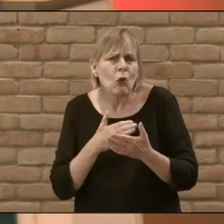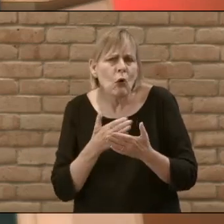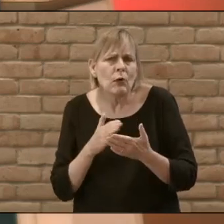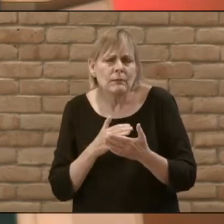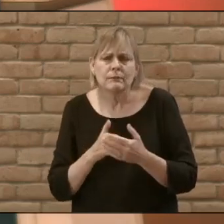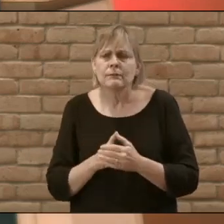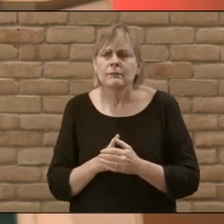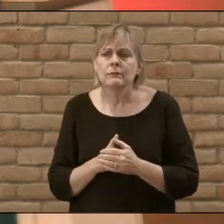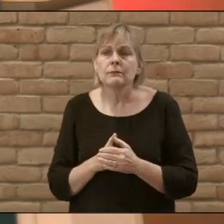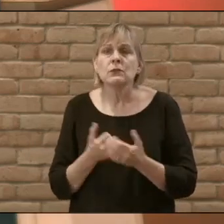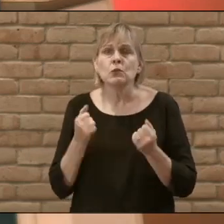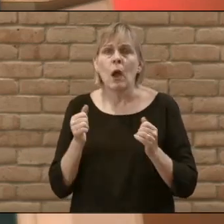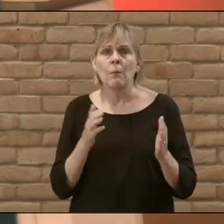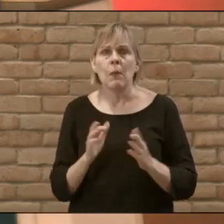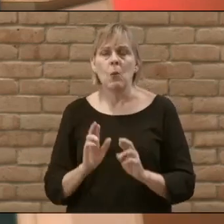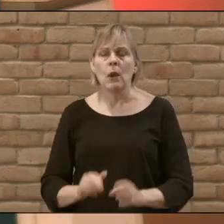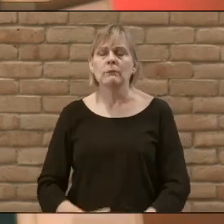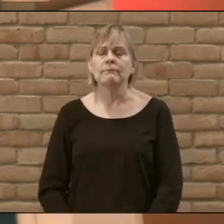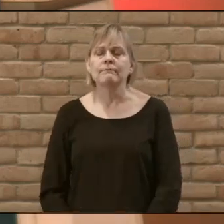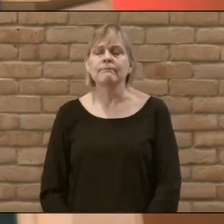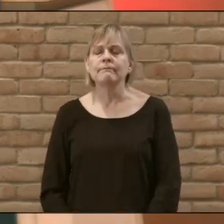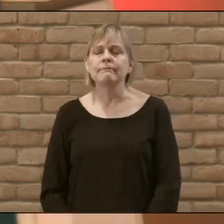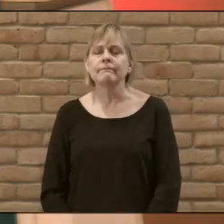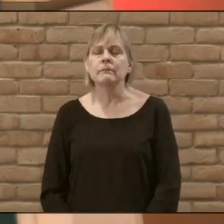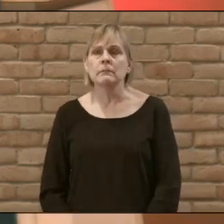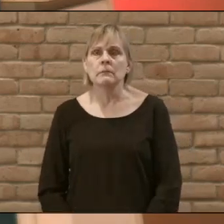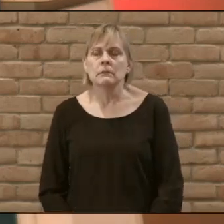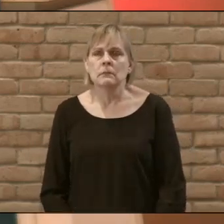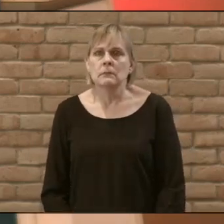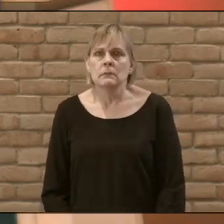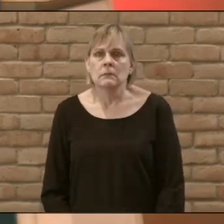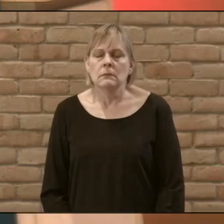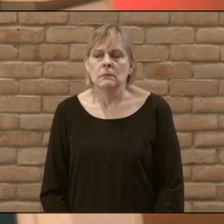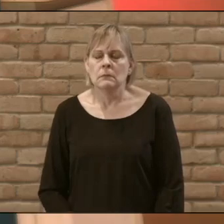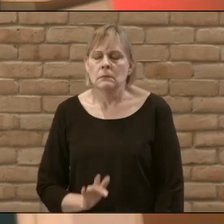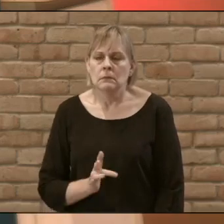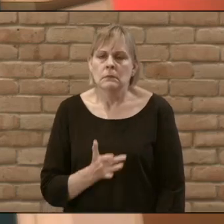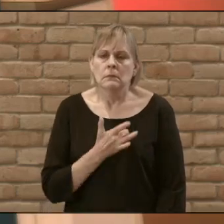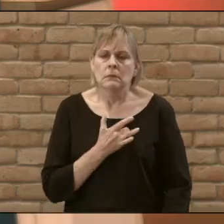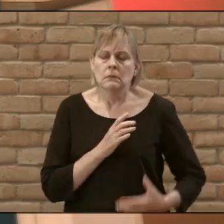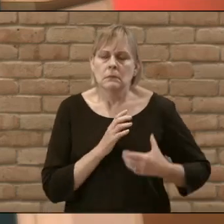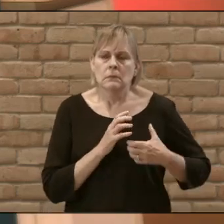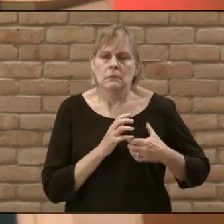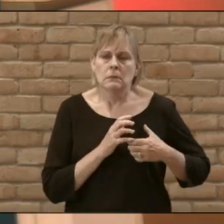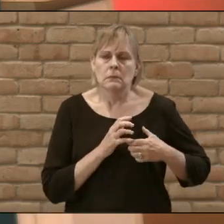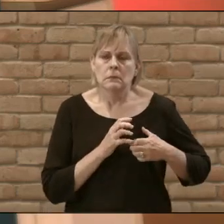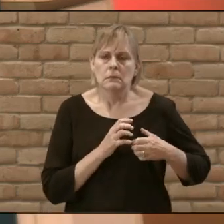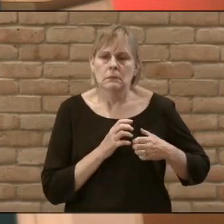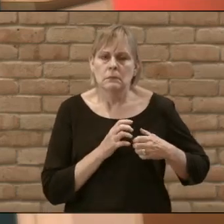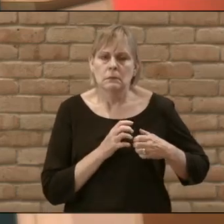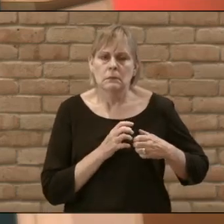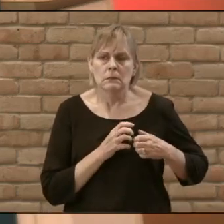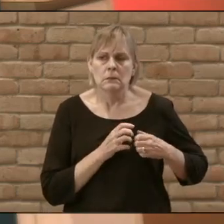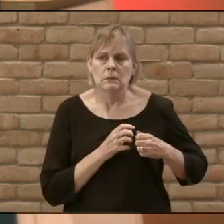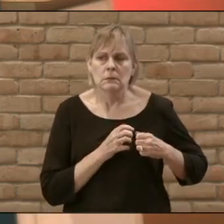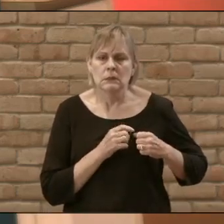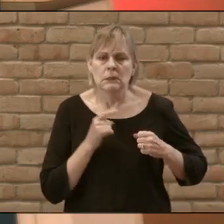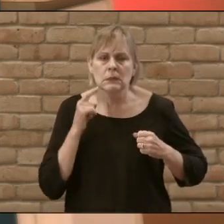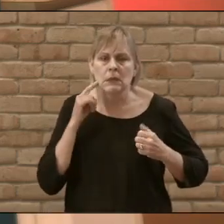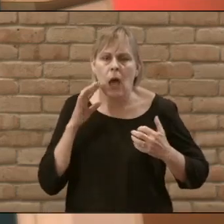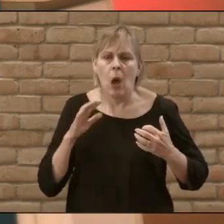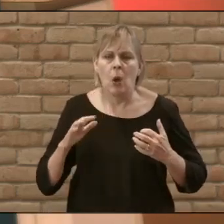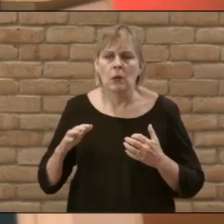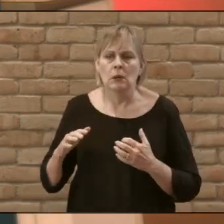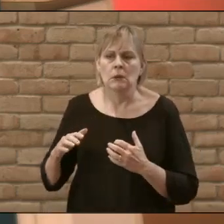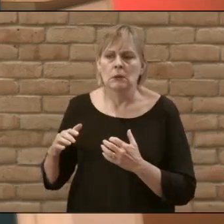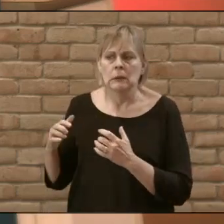you can try to prepare yourself for that but there's something so mournful about the sound of bagpipes isn't there in that